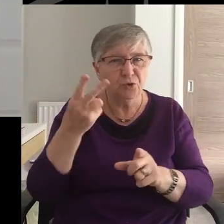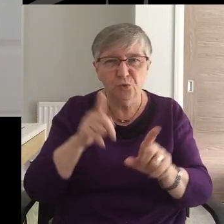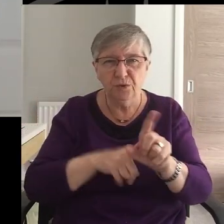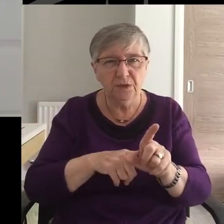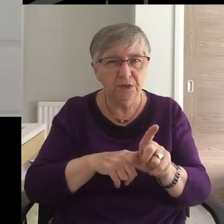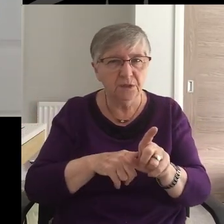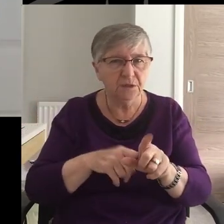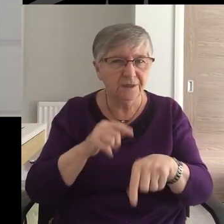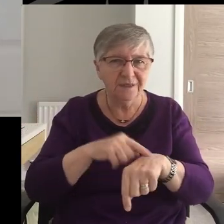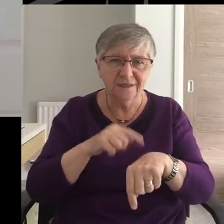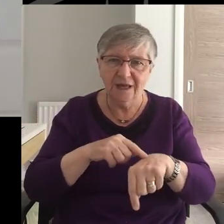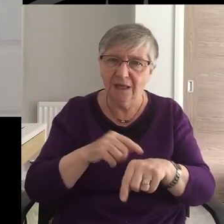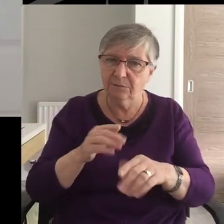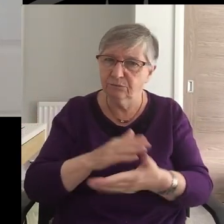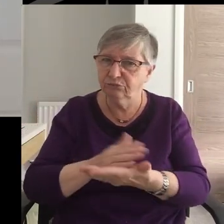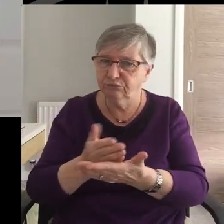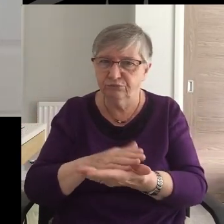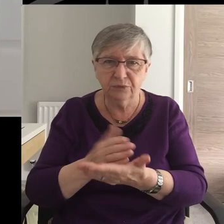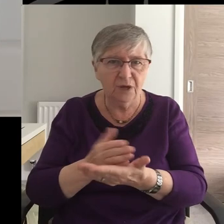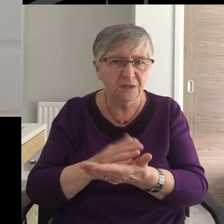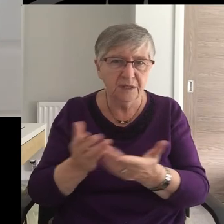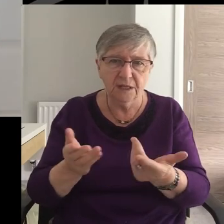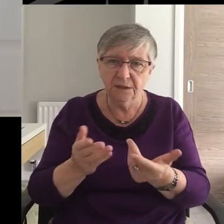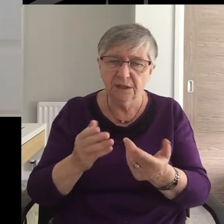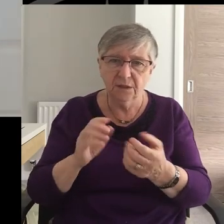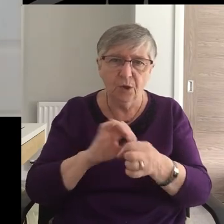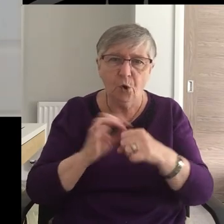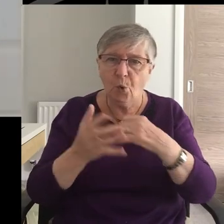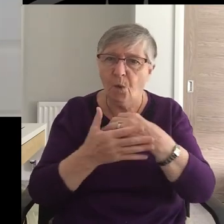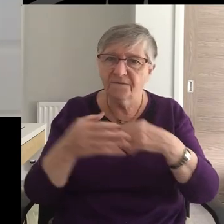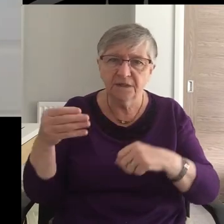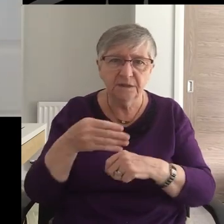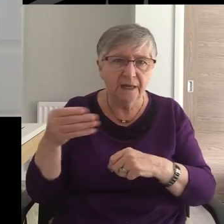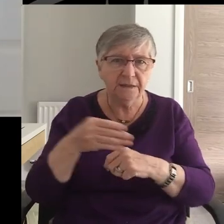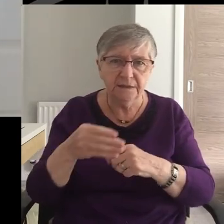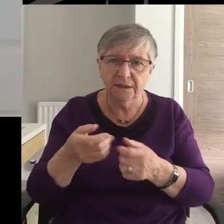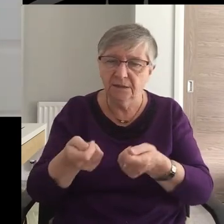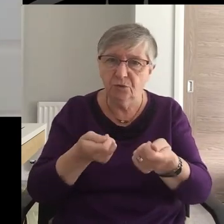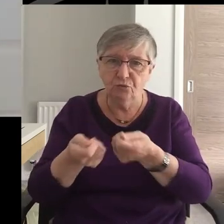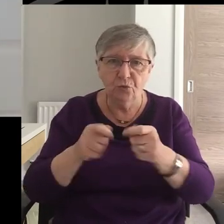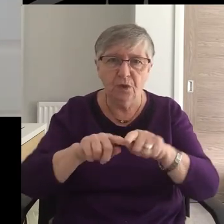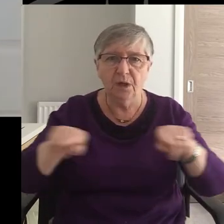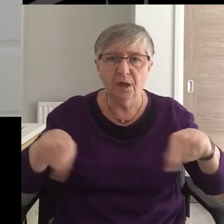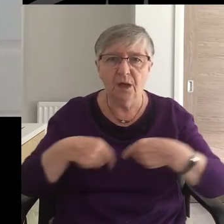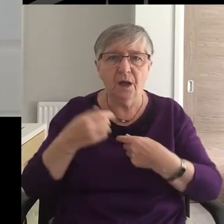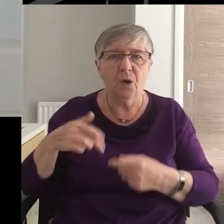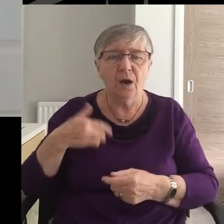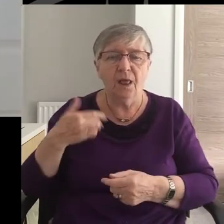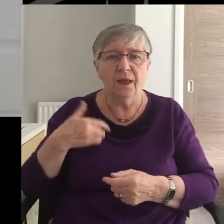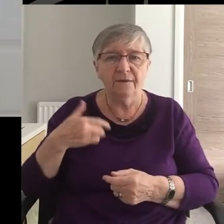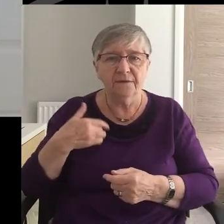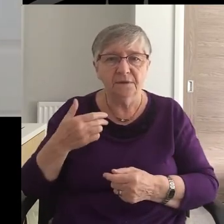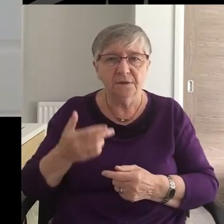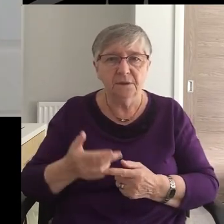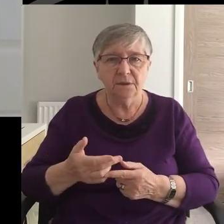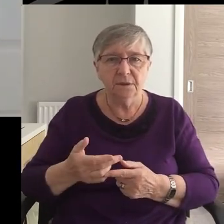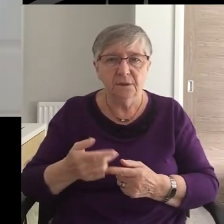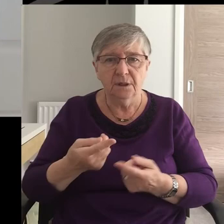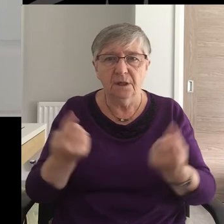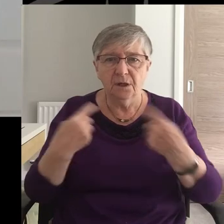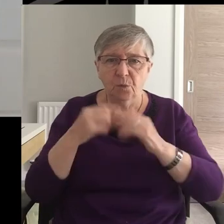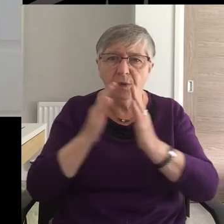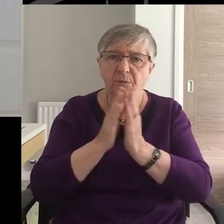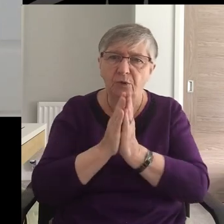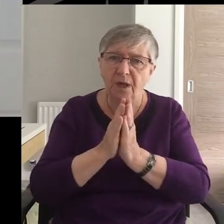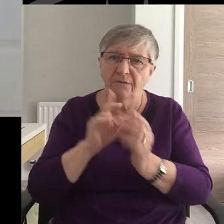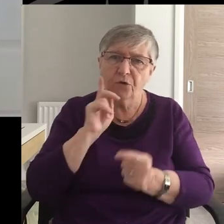time of great uncertainty With COVID-19 Ruling so much Of our lives And we pray And